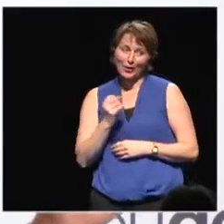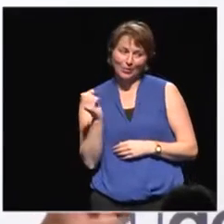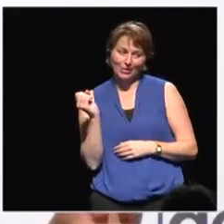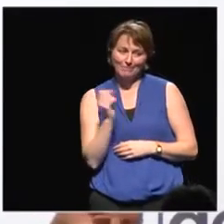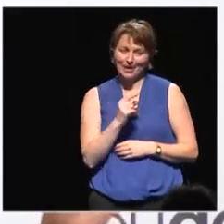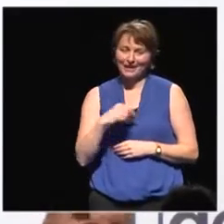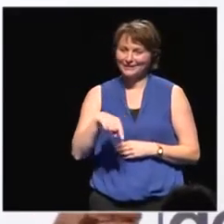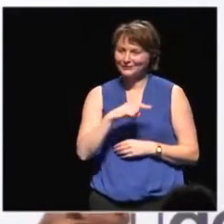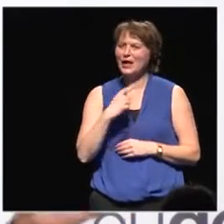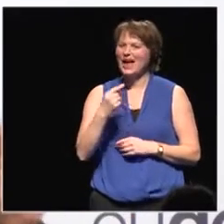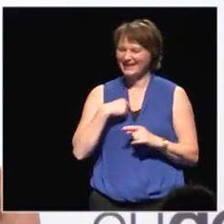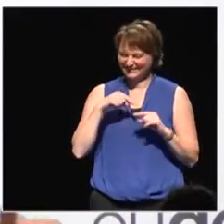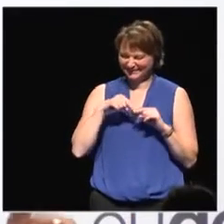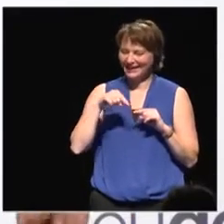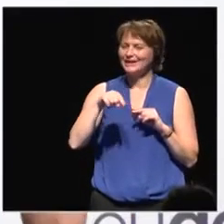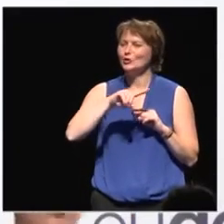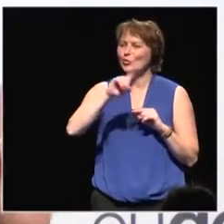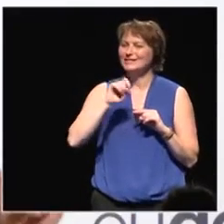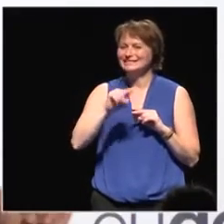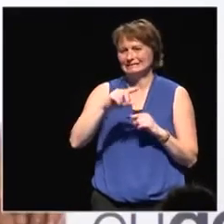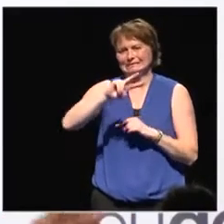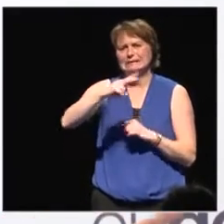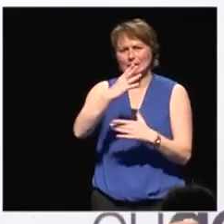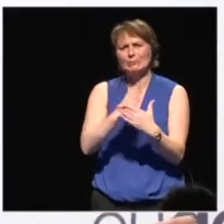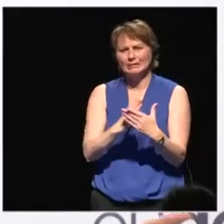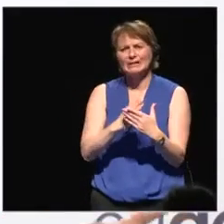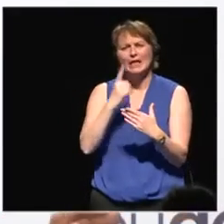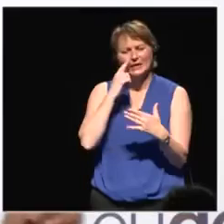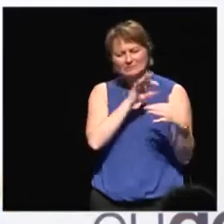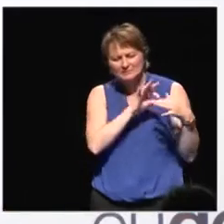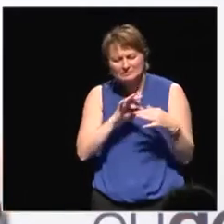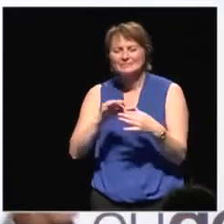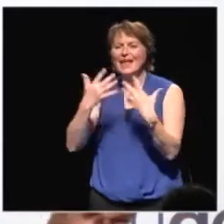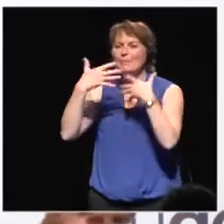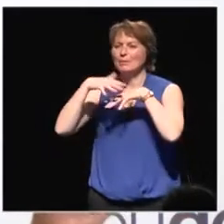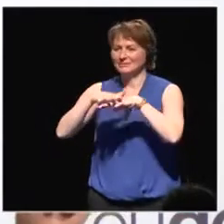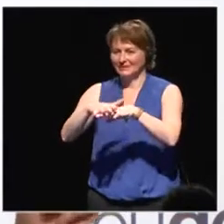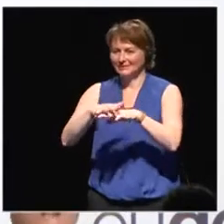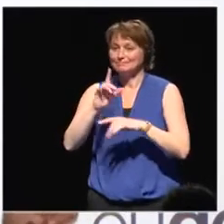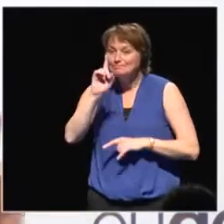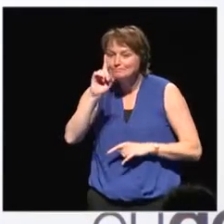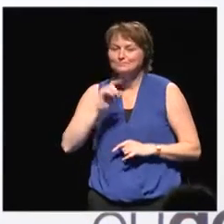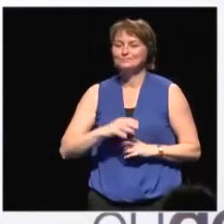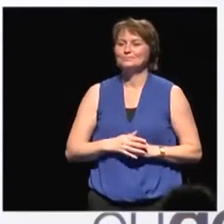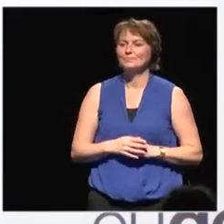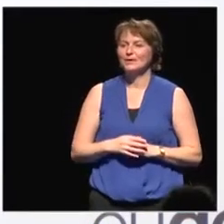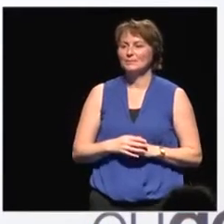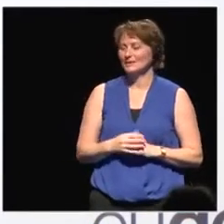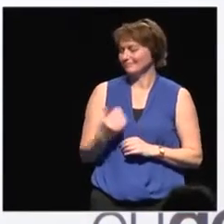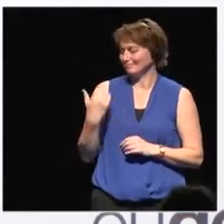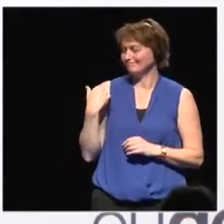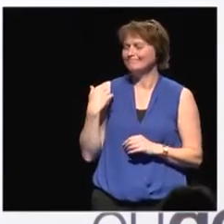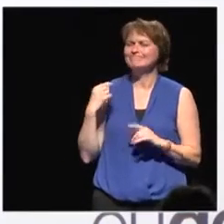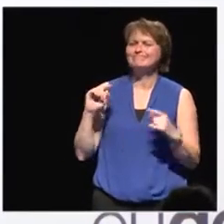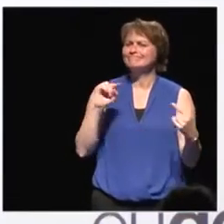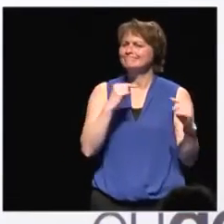I'll defer that question to the second part, because I think it's more on the implementation. But let me follow on on the discussion of